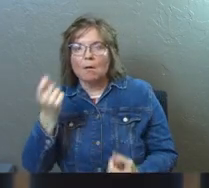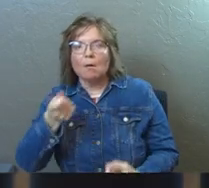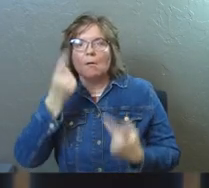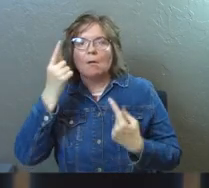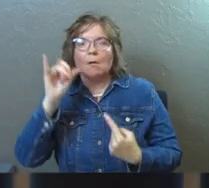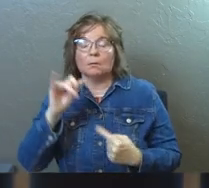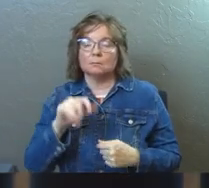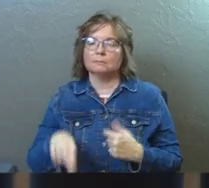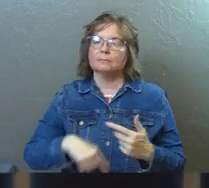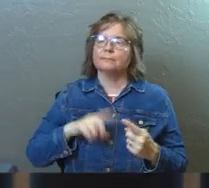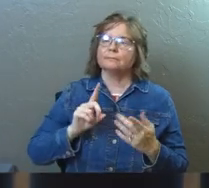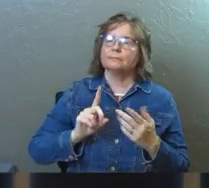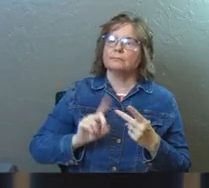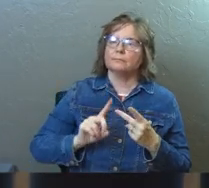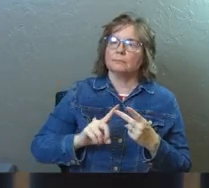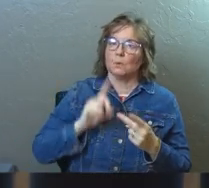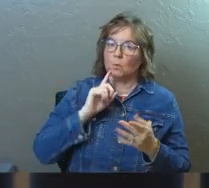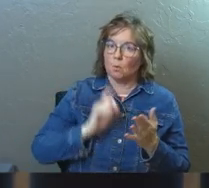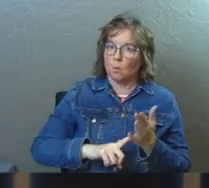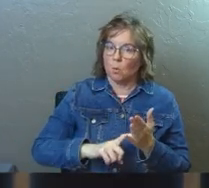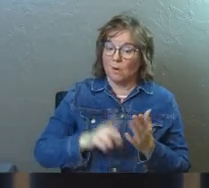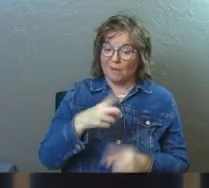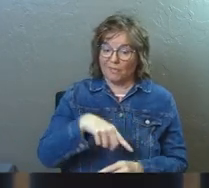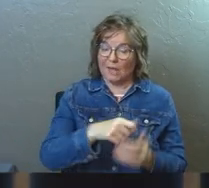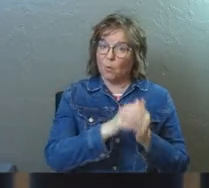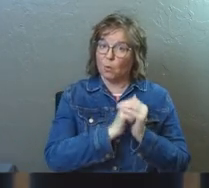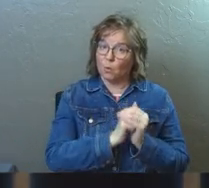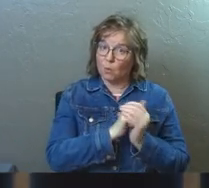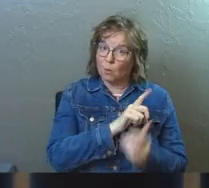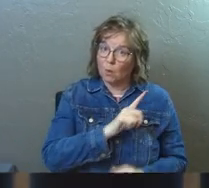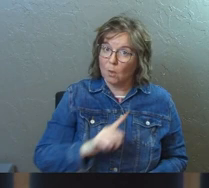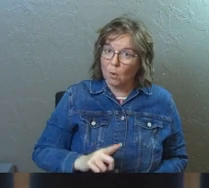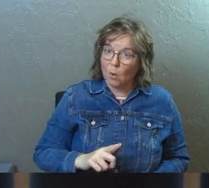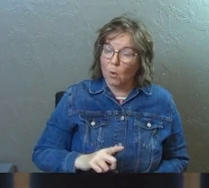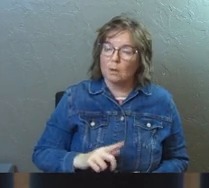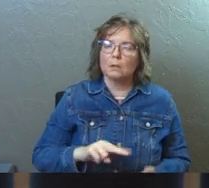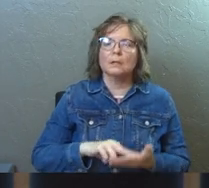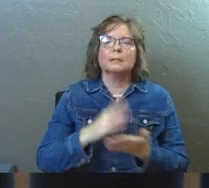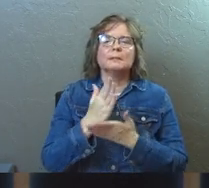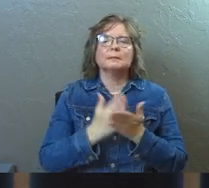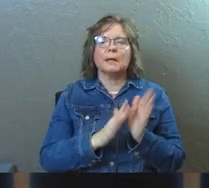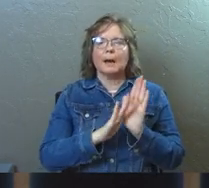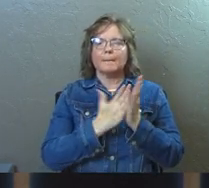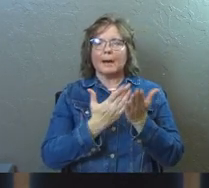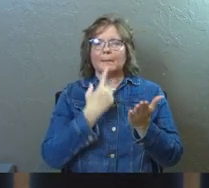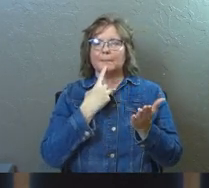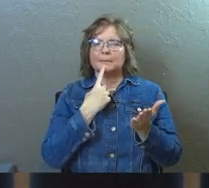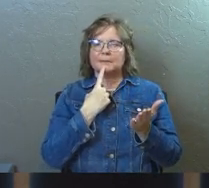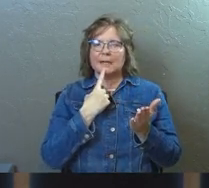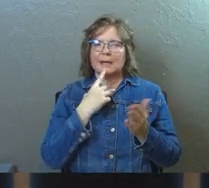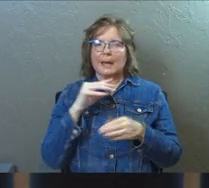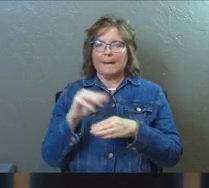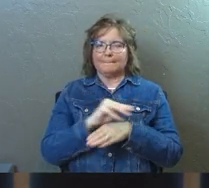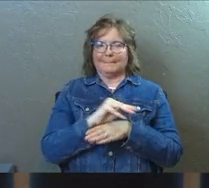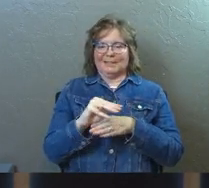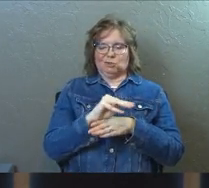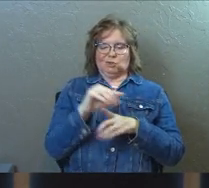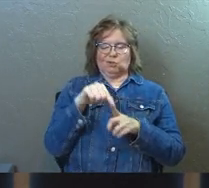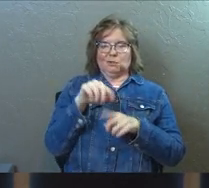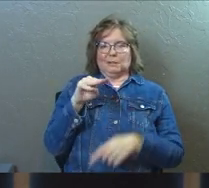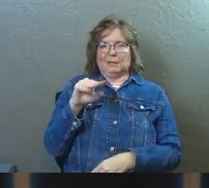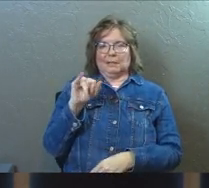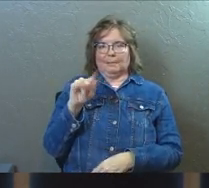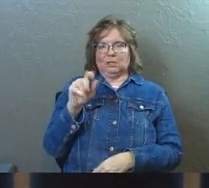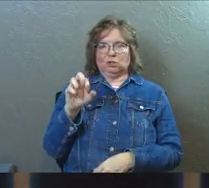notice is that they were worshiping the Lord, now that phrase that's there, some of your translations might say that they were ministering to